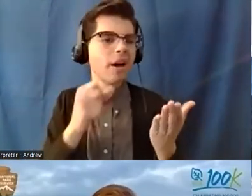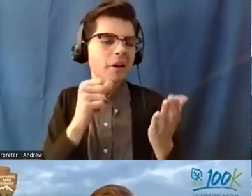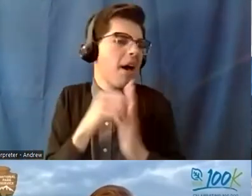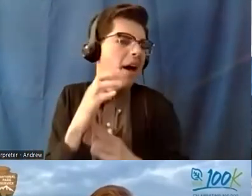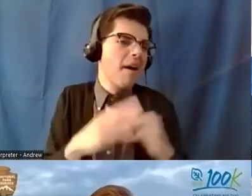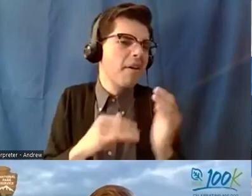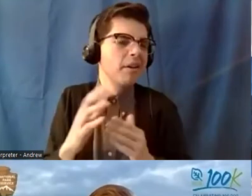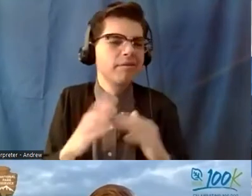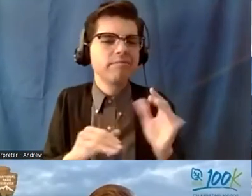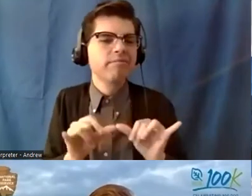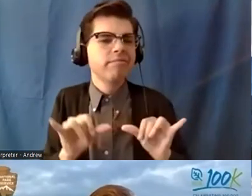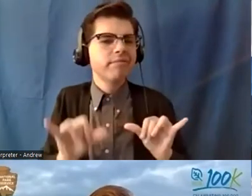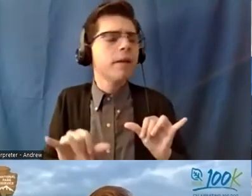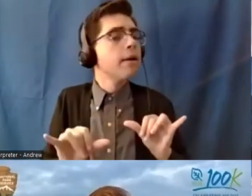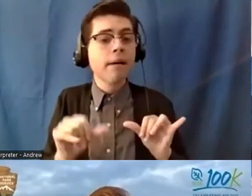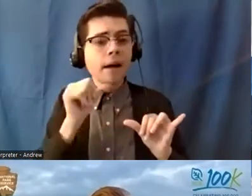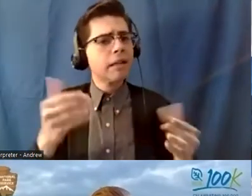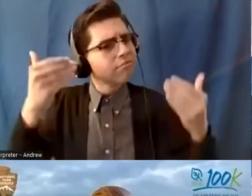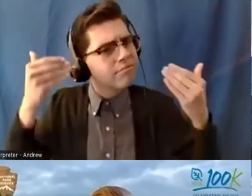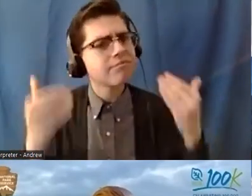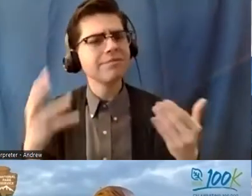and allow yourself to be surprised by yourself